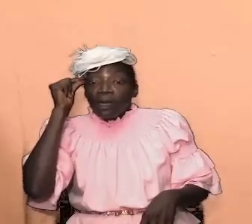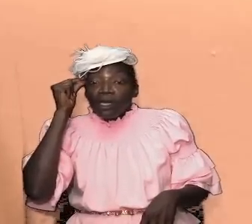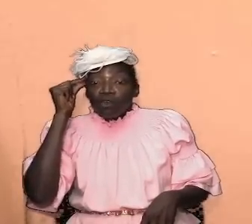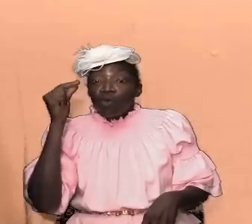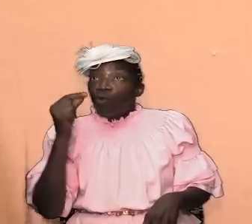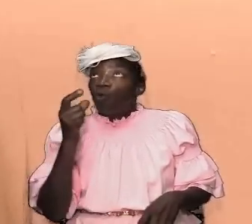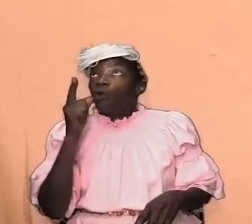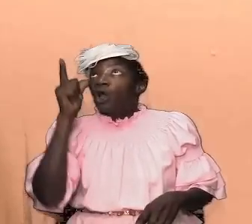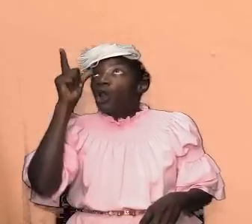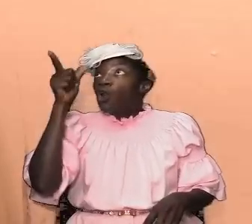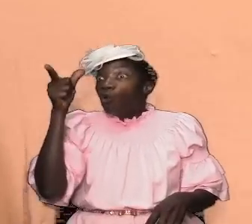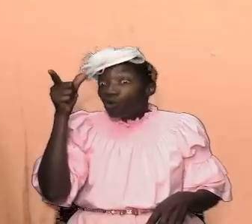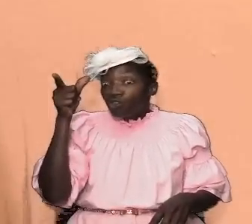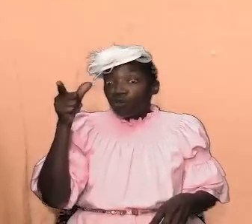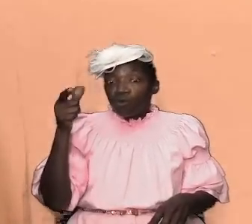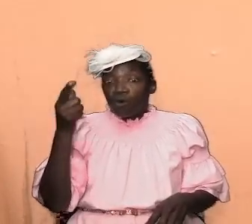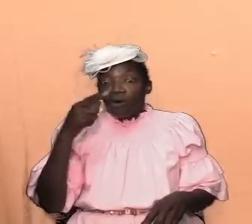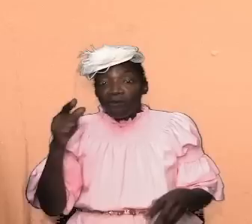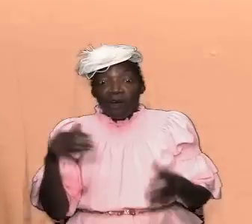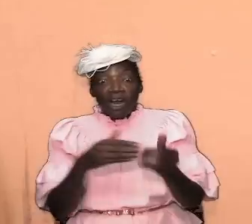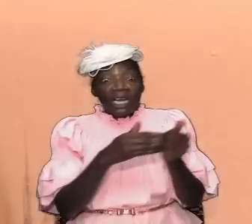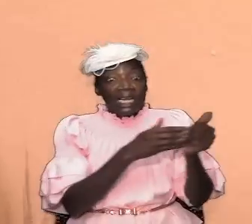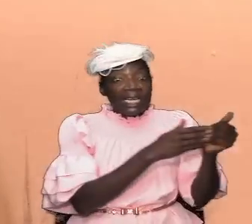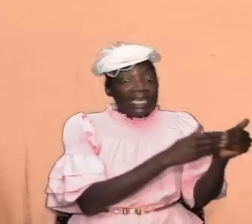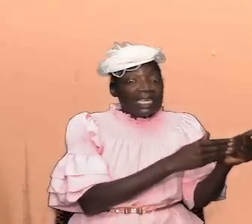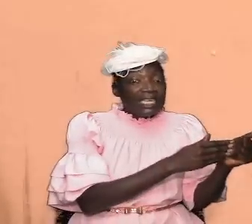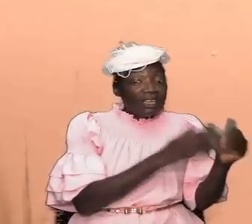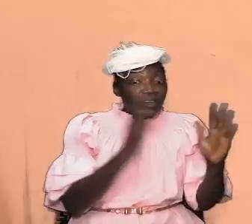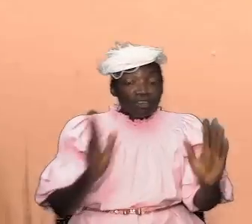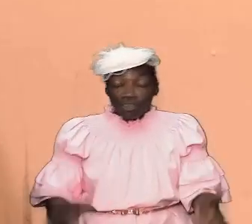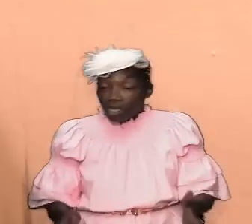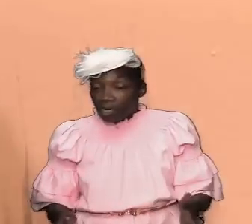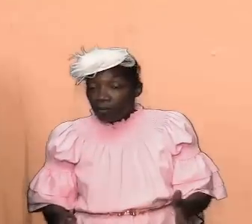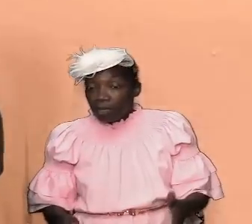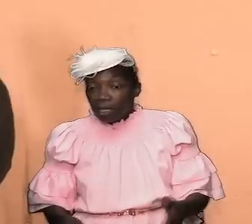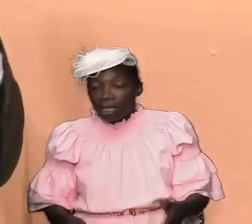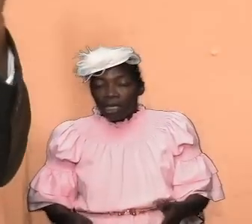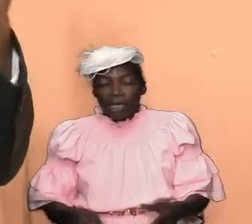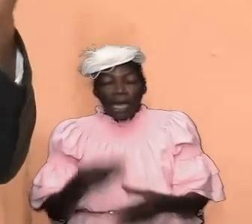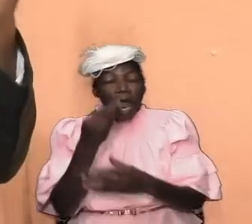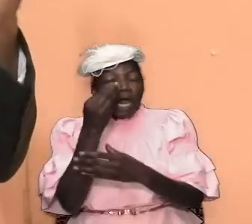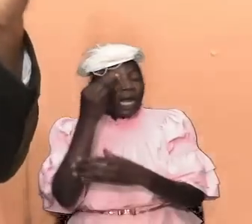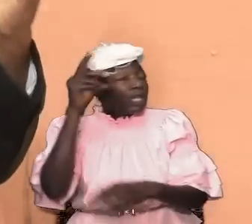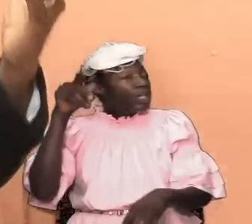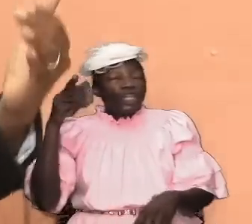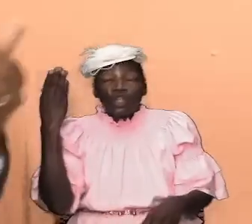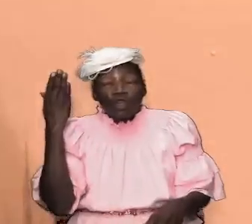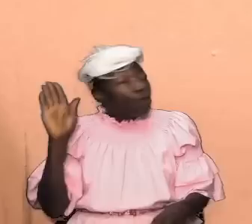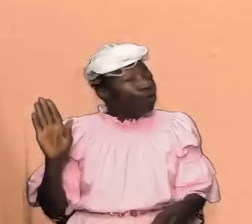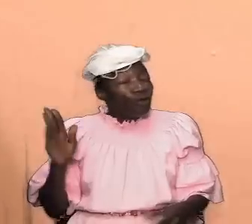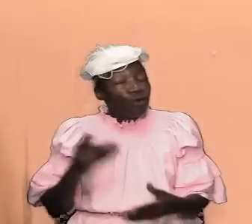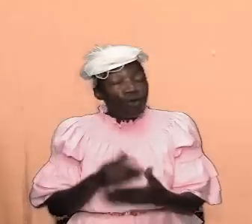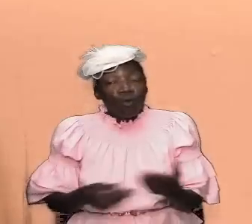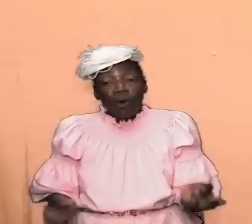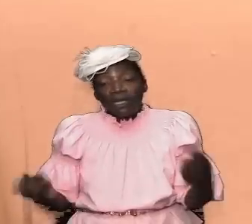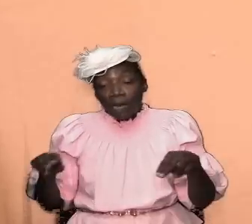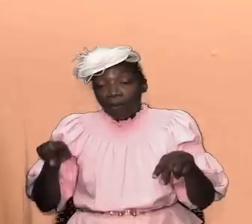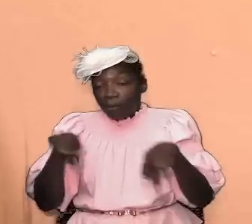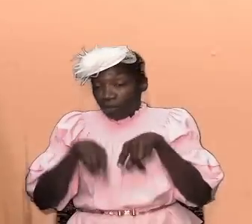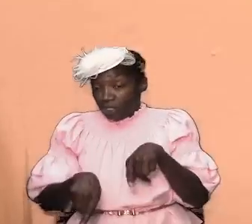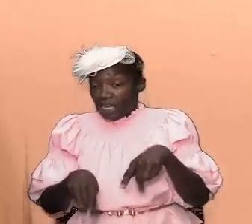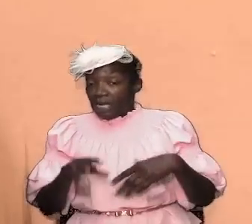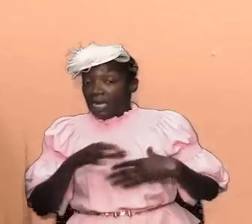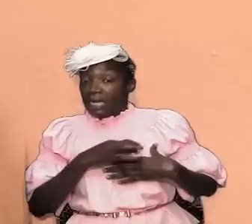leadership for they are at a loss as to what is happening in the realm of the spirit